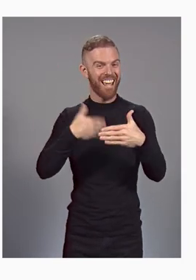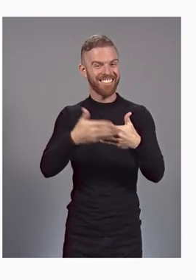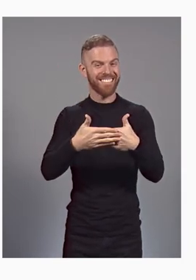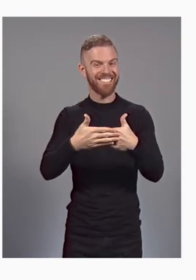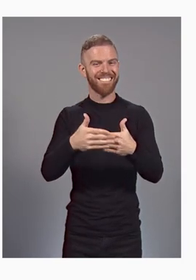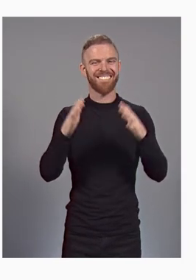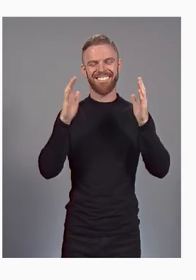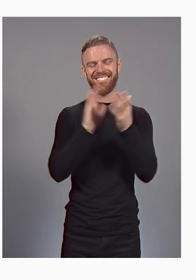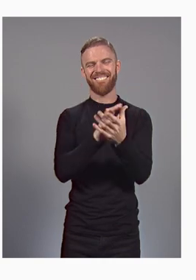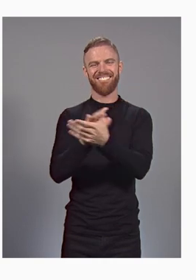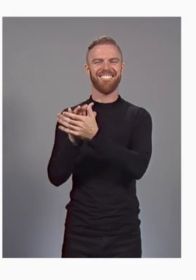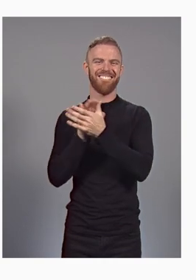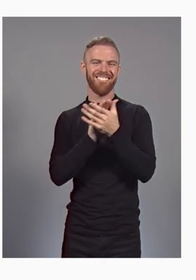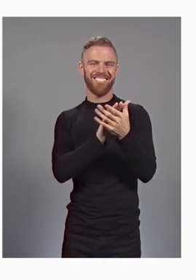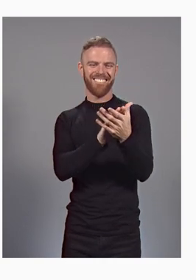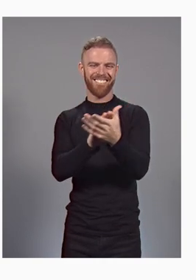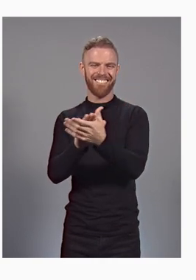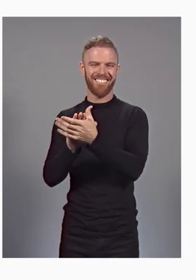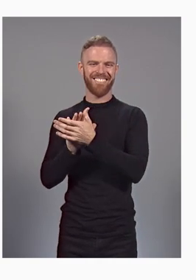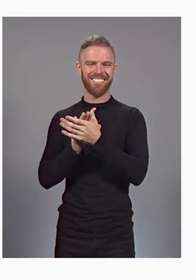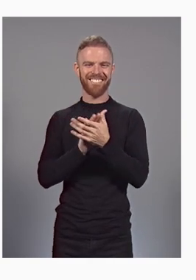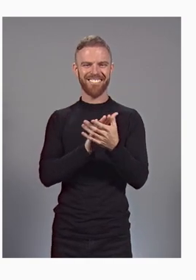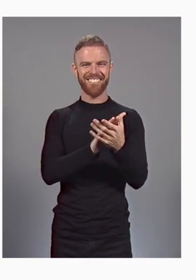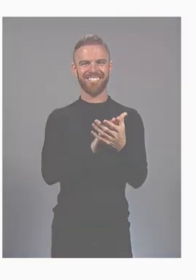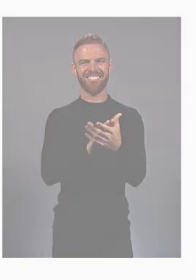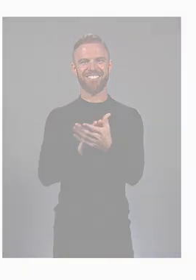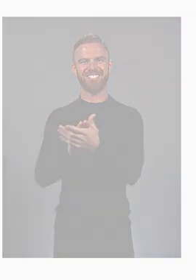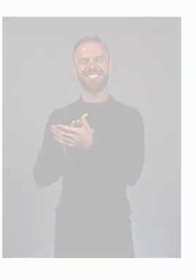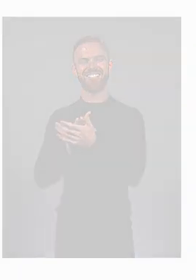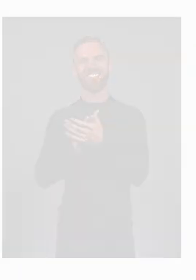Next. Thank you.